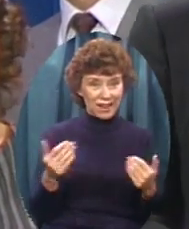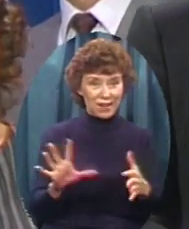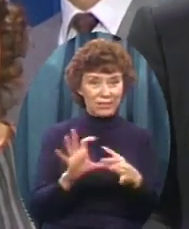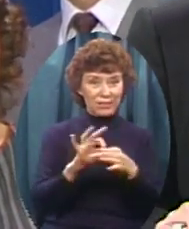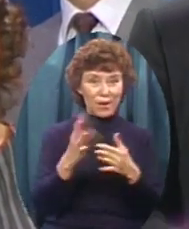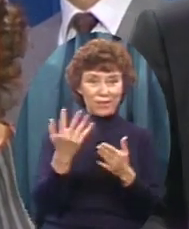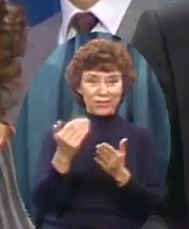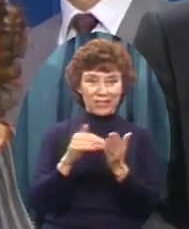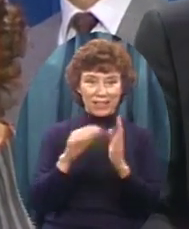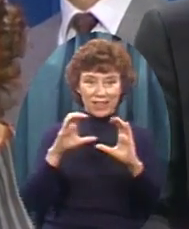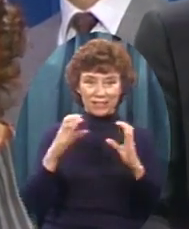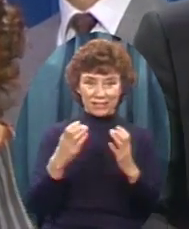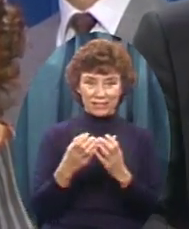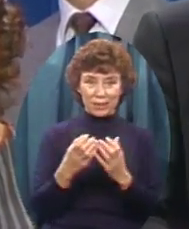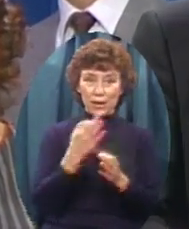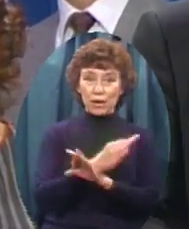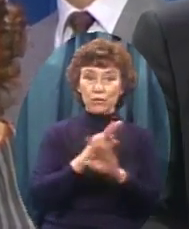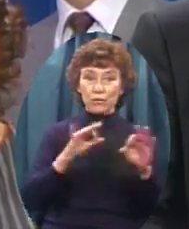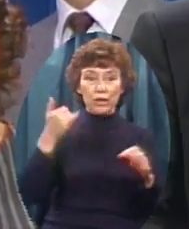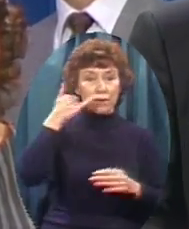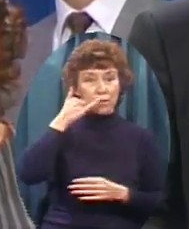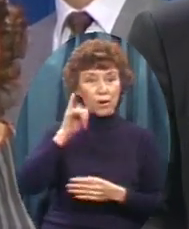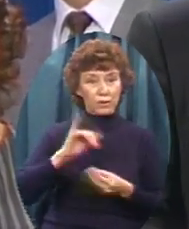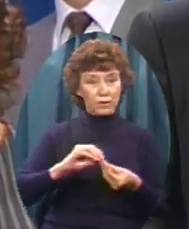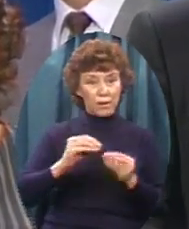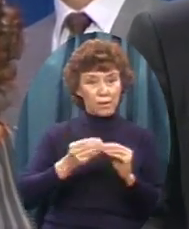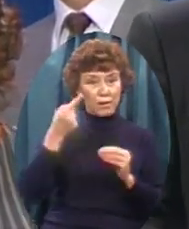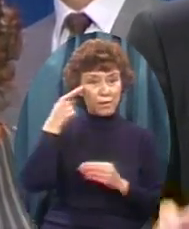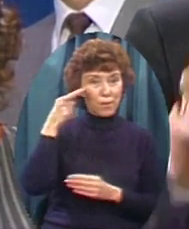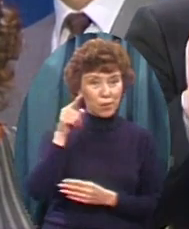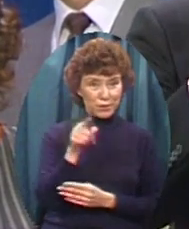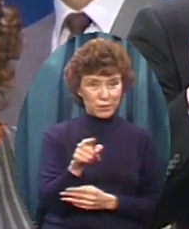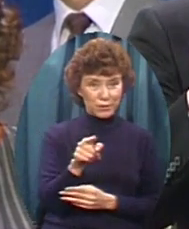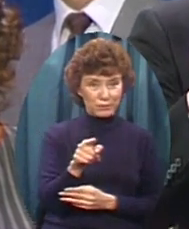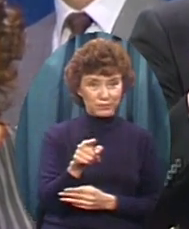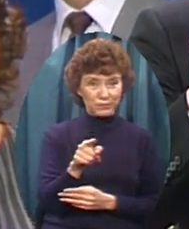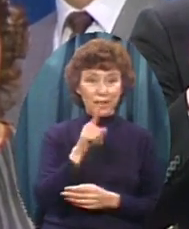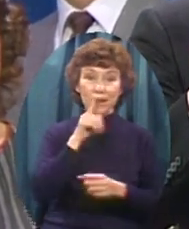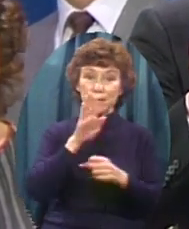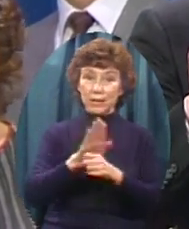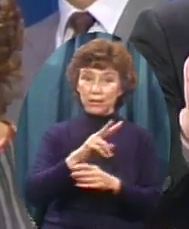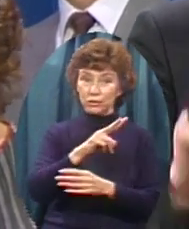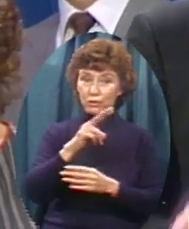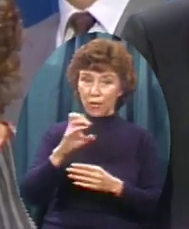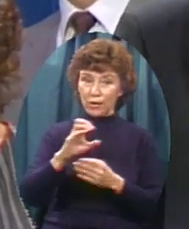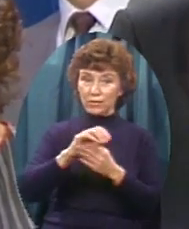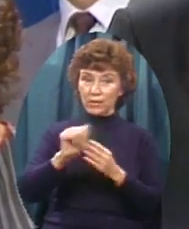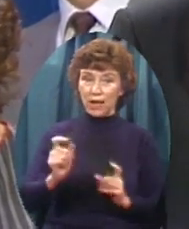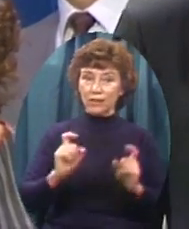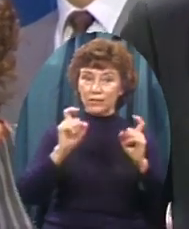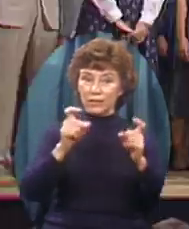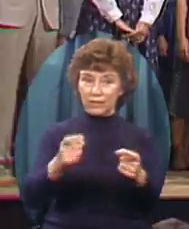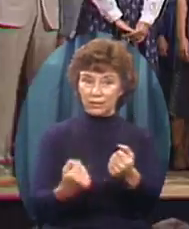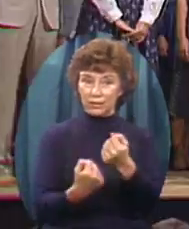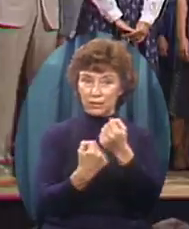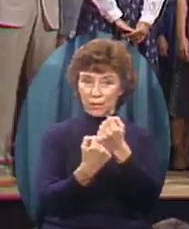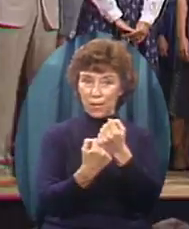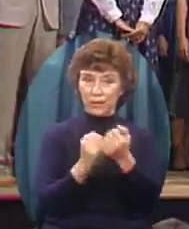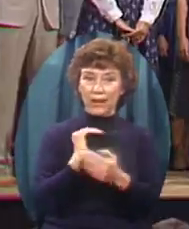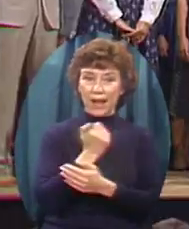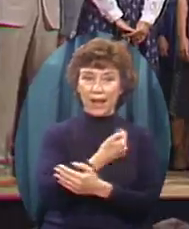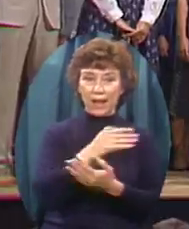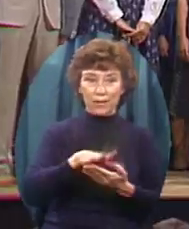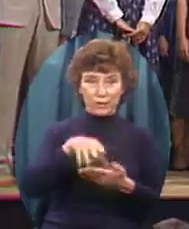We pay for the call 1-800-446-5000 Pledge $200 We will immediately